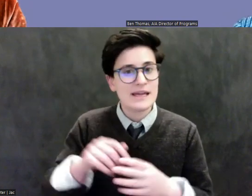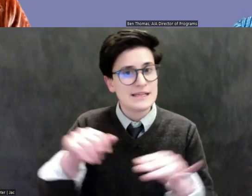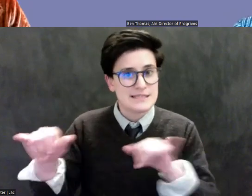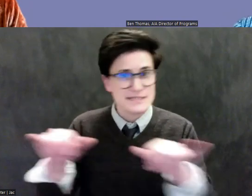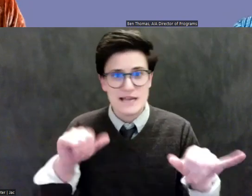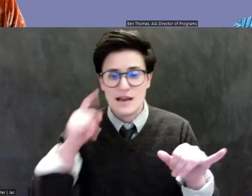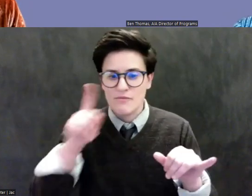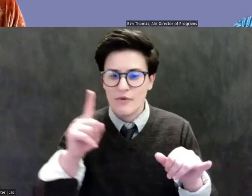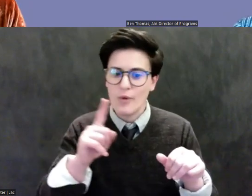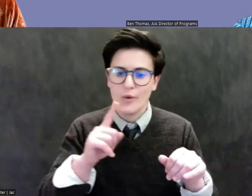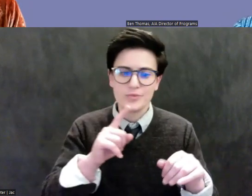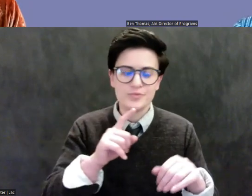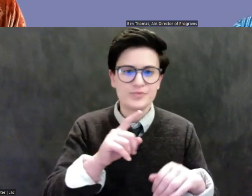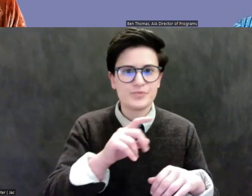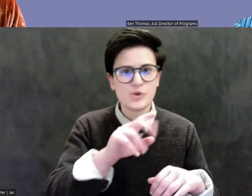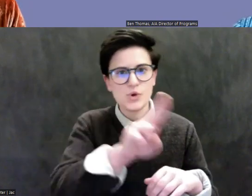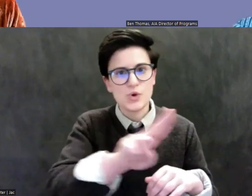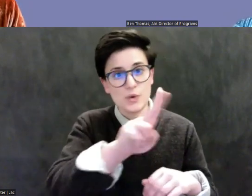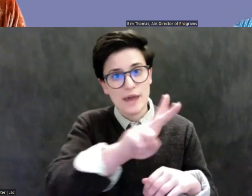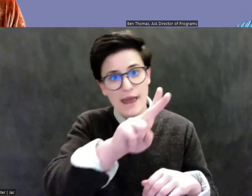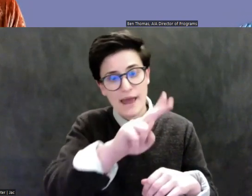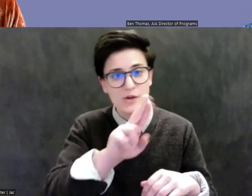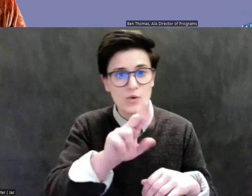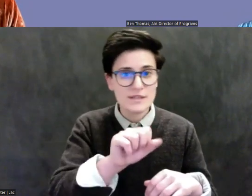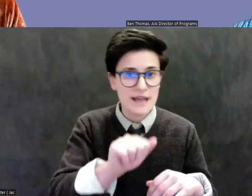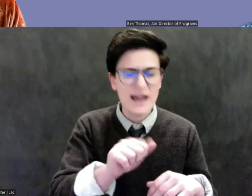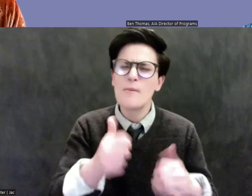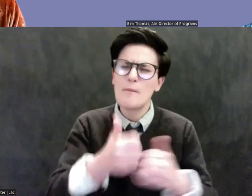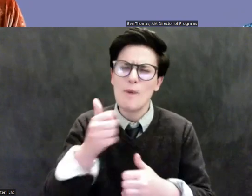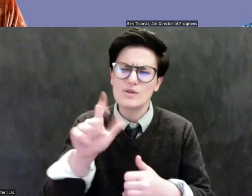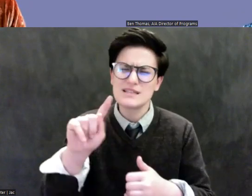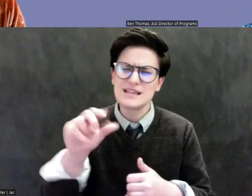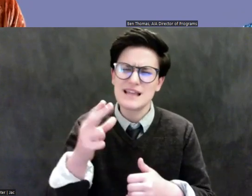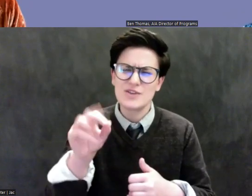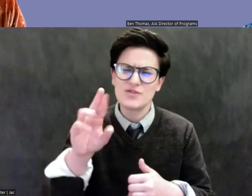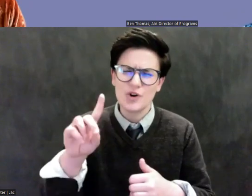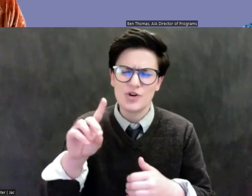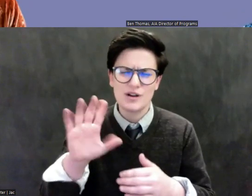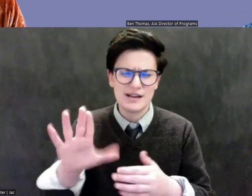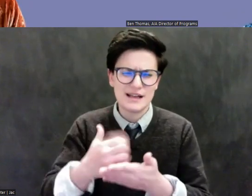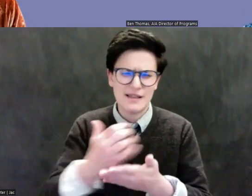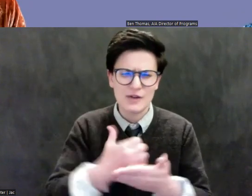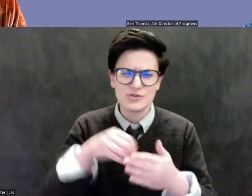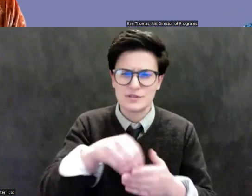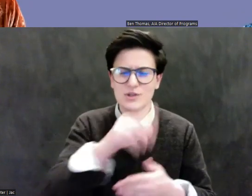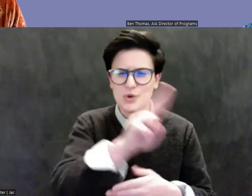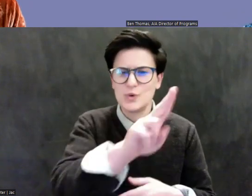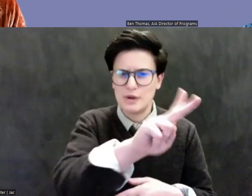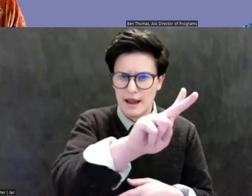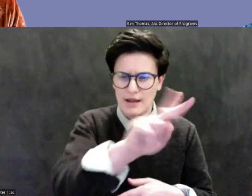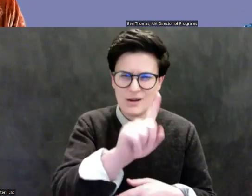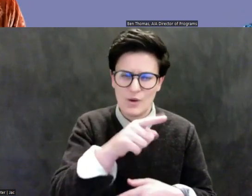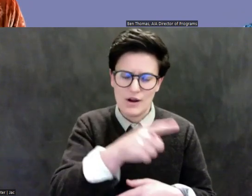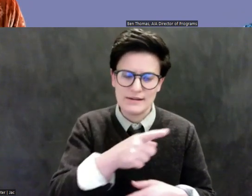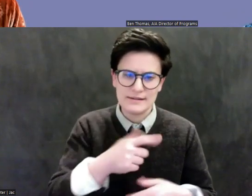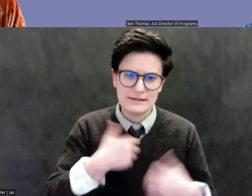the bulk of his collection was in the UK and not Thailand where he lived primarily. Um, and, and common